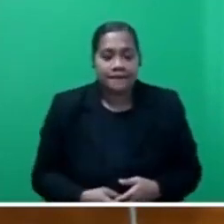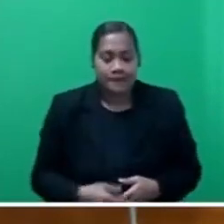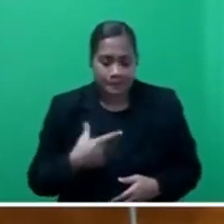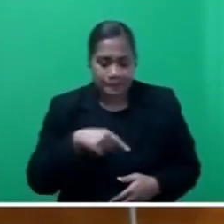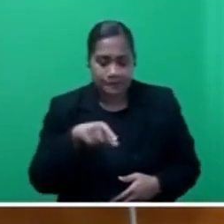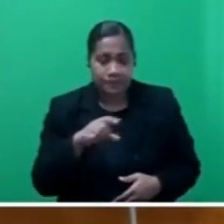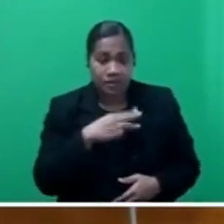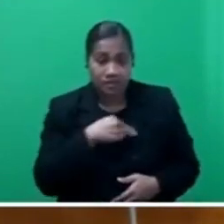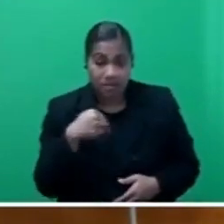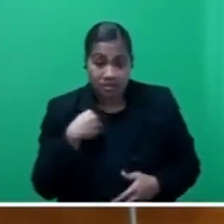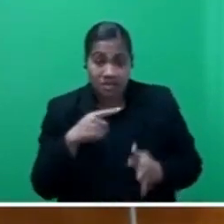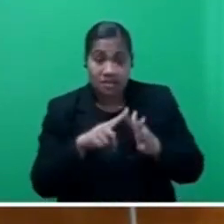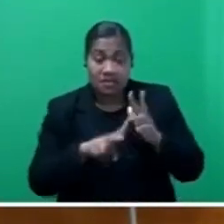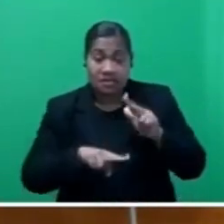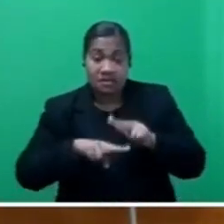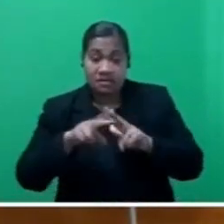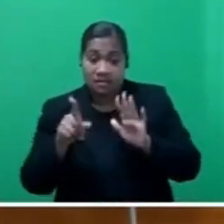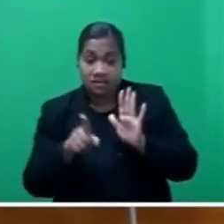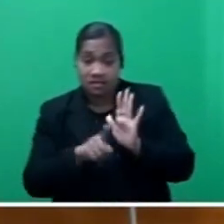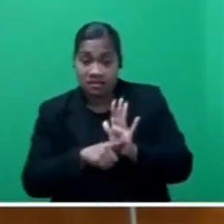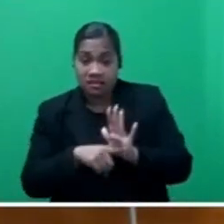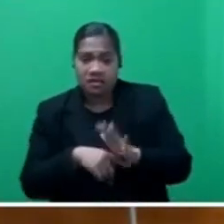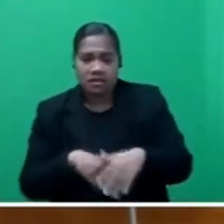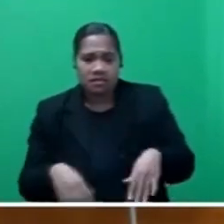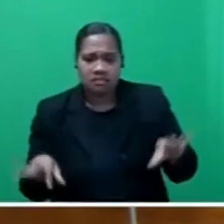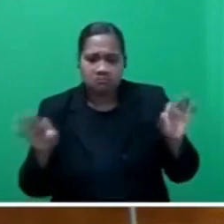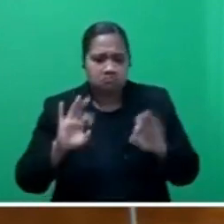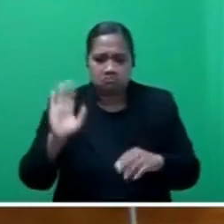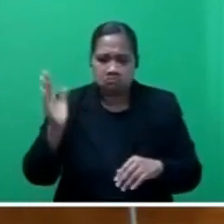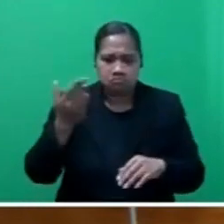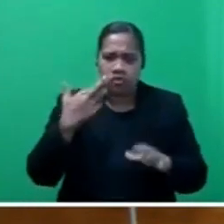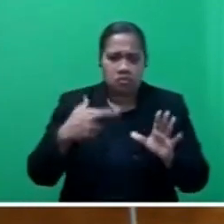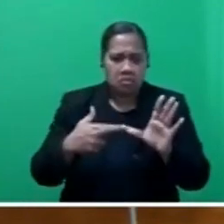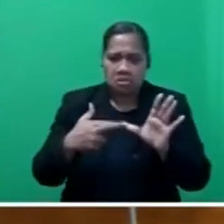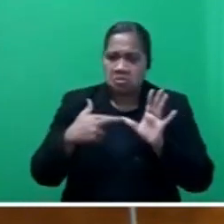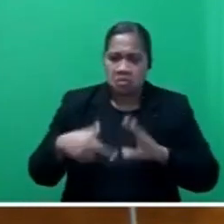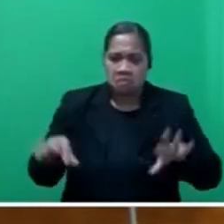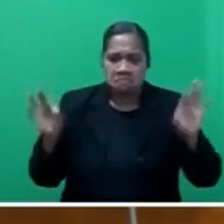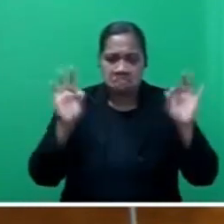has not yielded any results or responses at least.